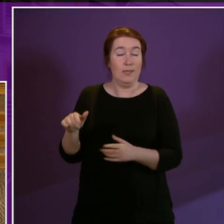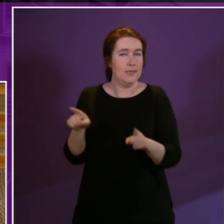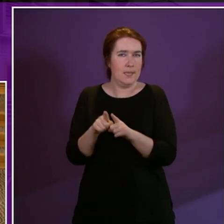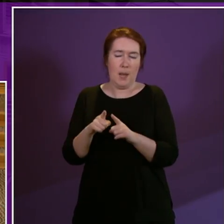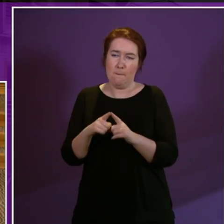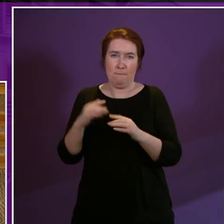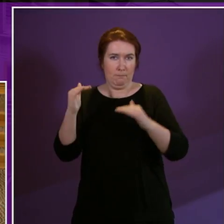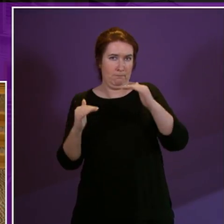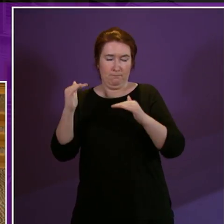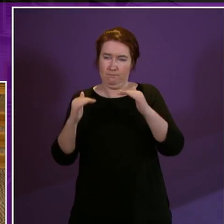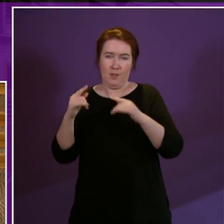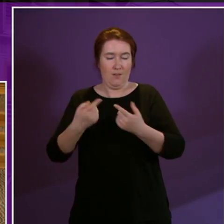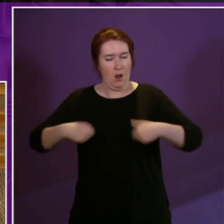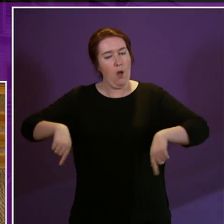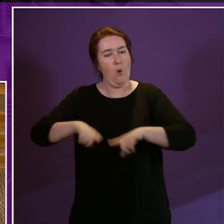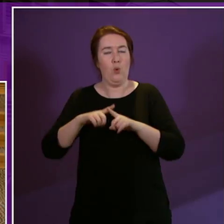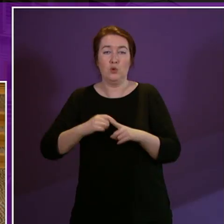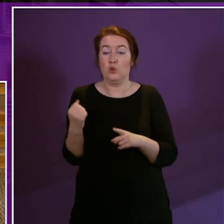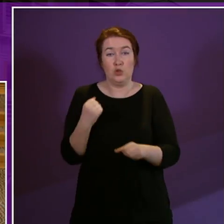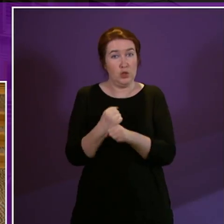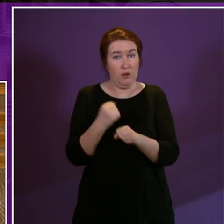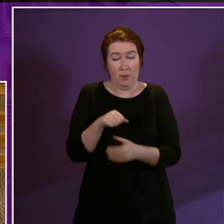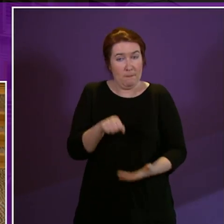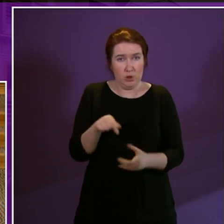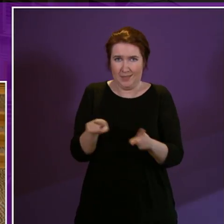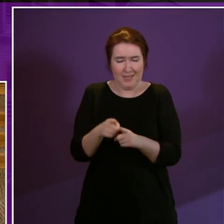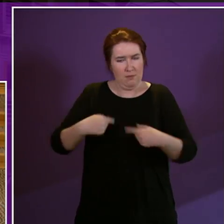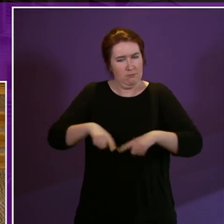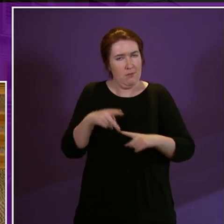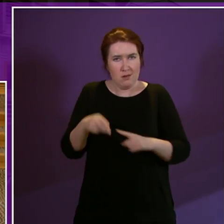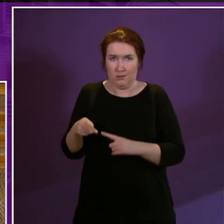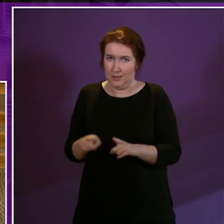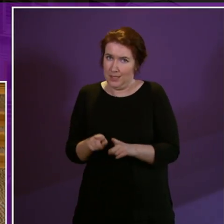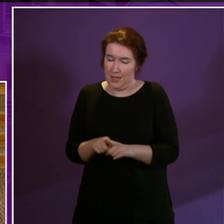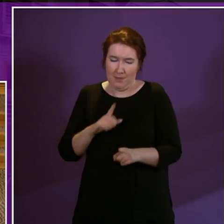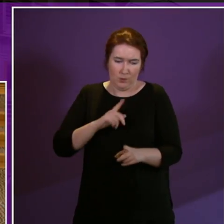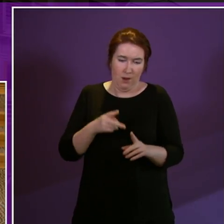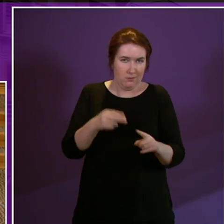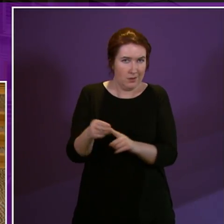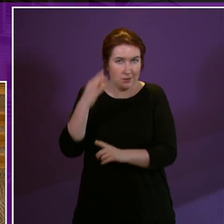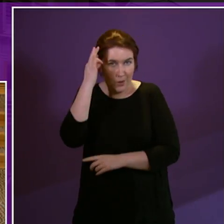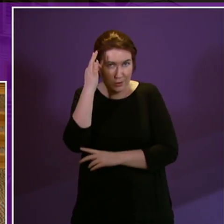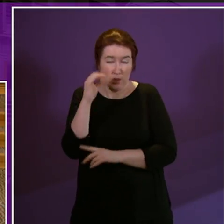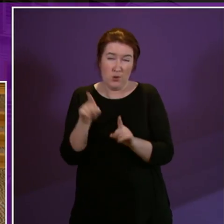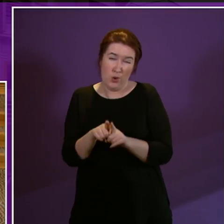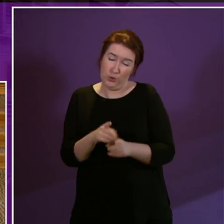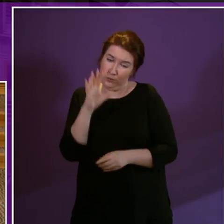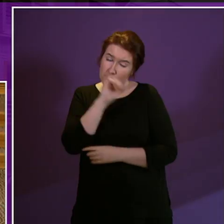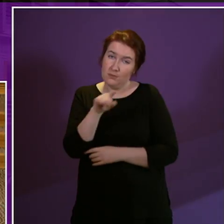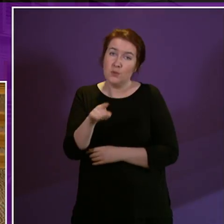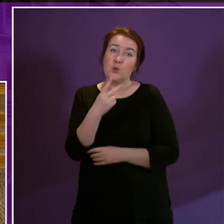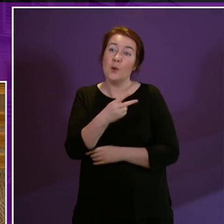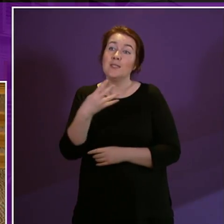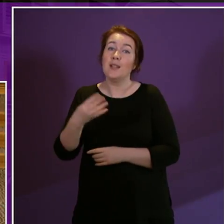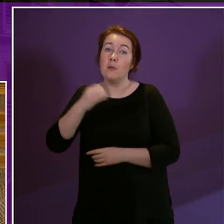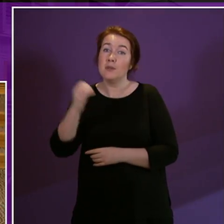as cuts being made to our own Scottish government budget and I would also make the point that there has been a 29% increase